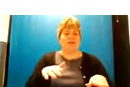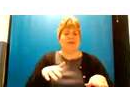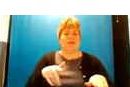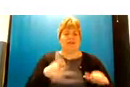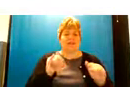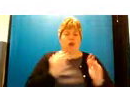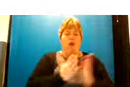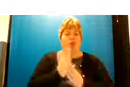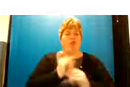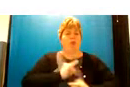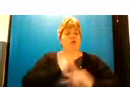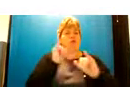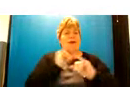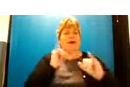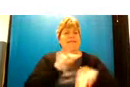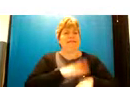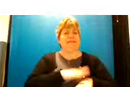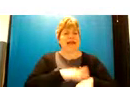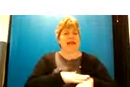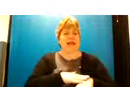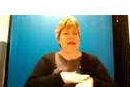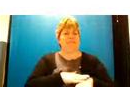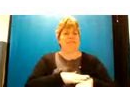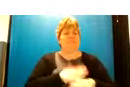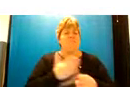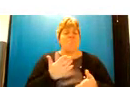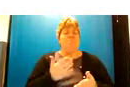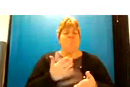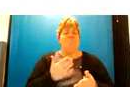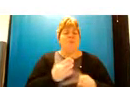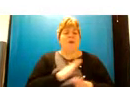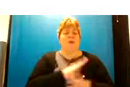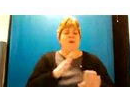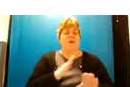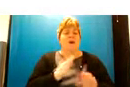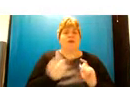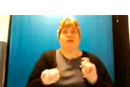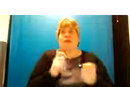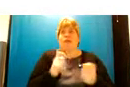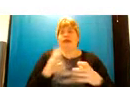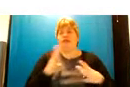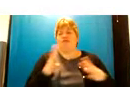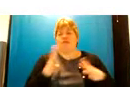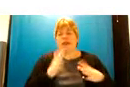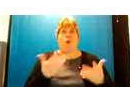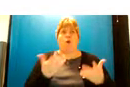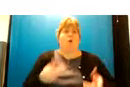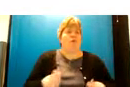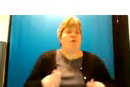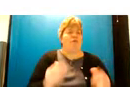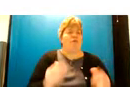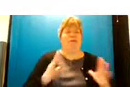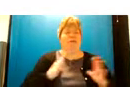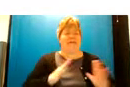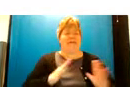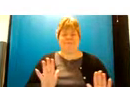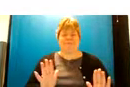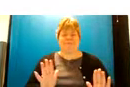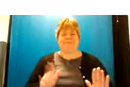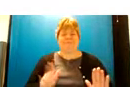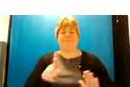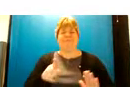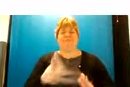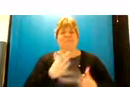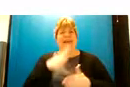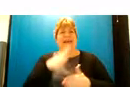crisis they're not what you might consider and kind of change ready or therapy ready as such that you know at this point they are they are